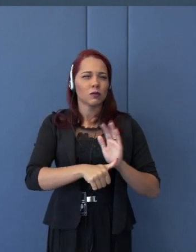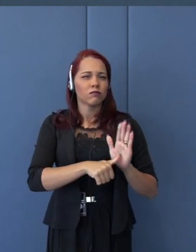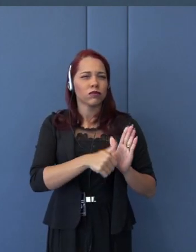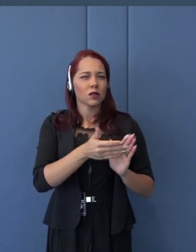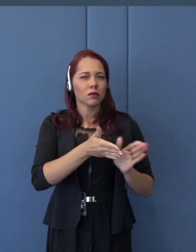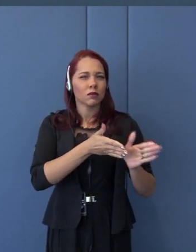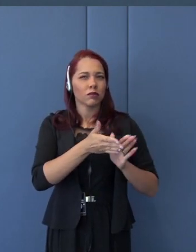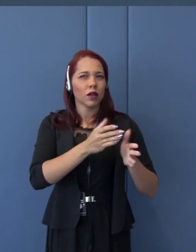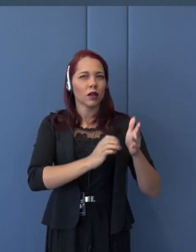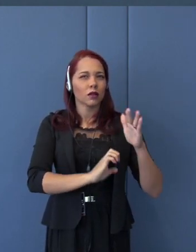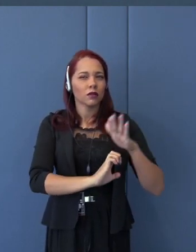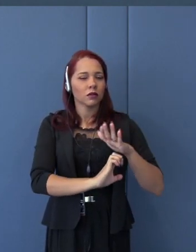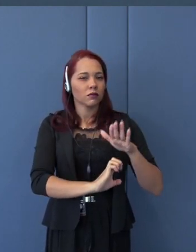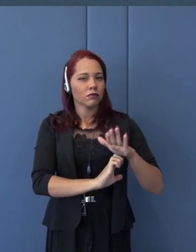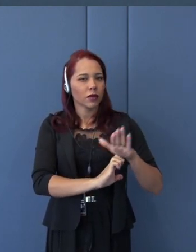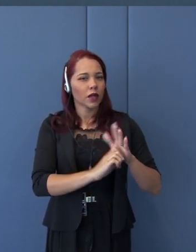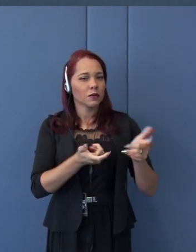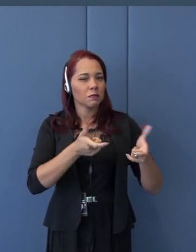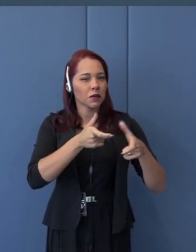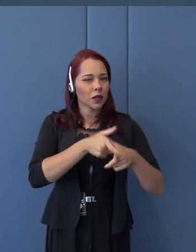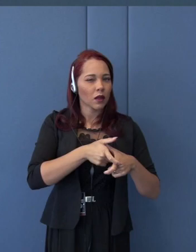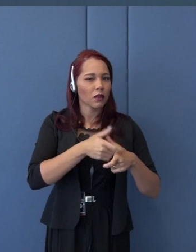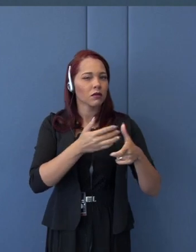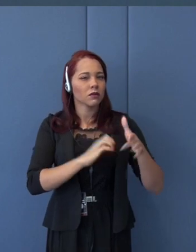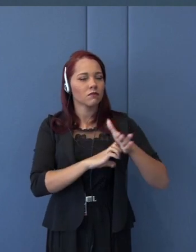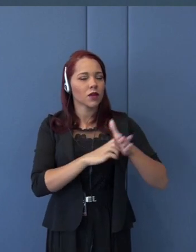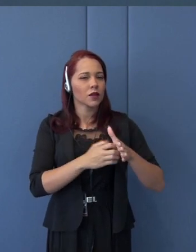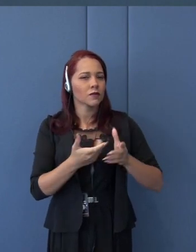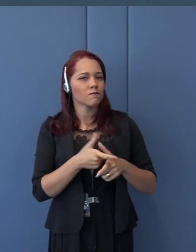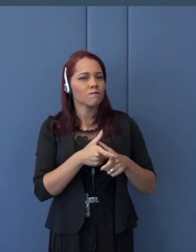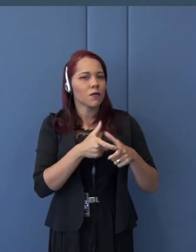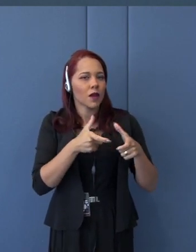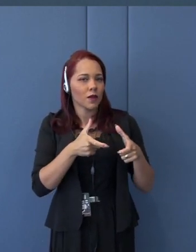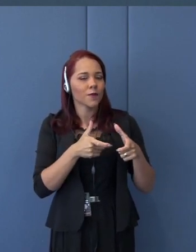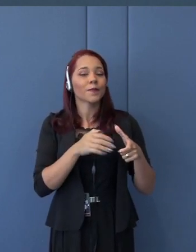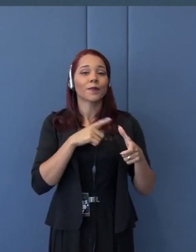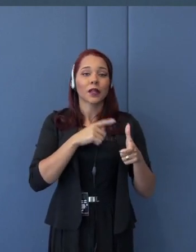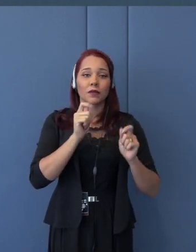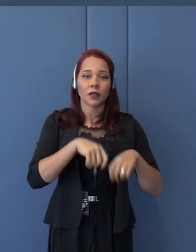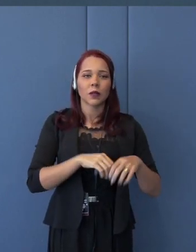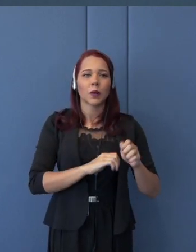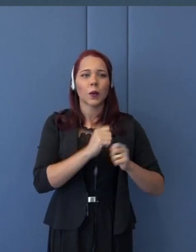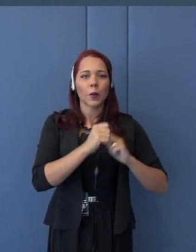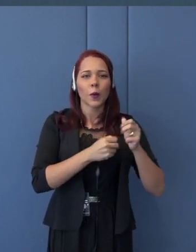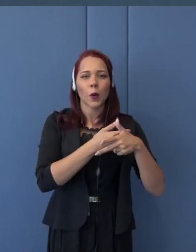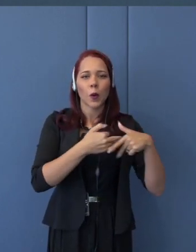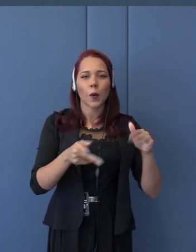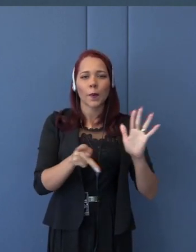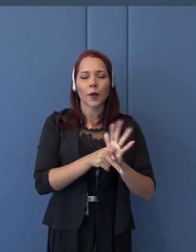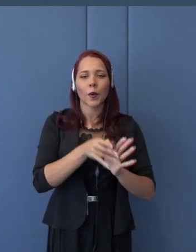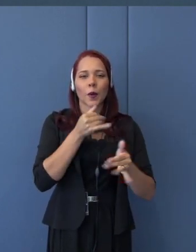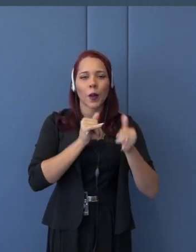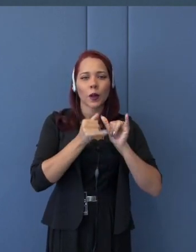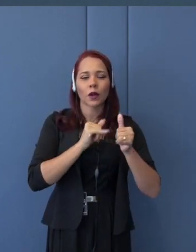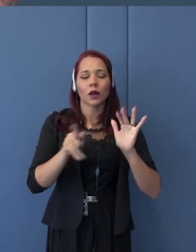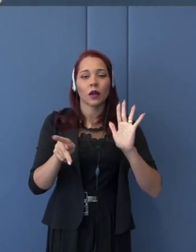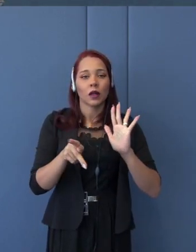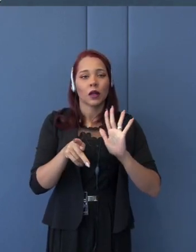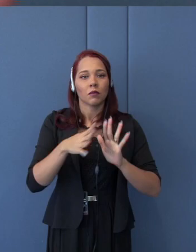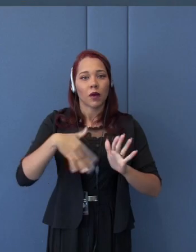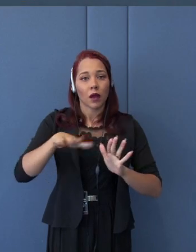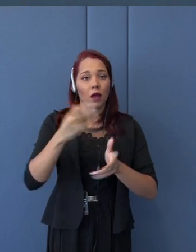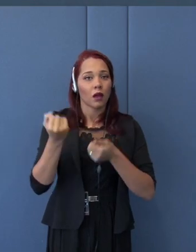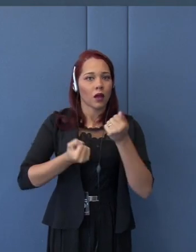who have been producing parts and components for cars or electronics. So, what happened